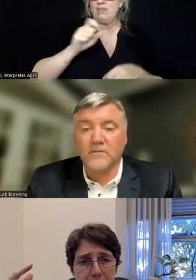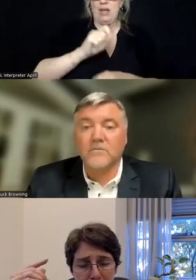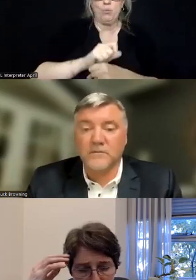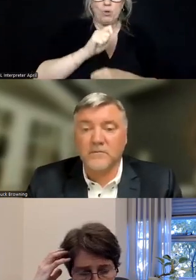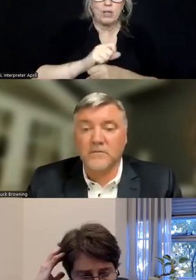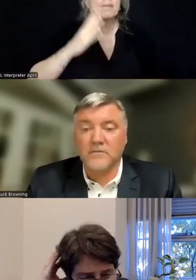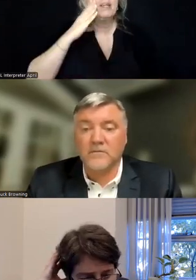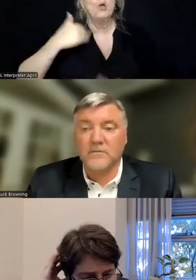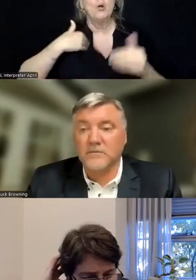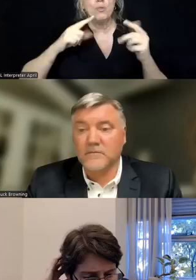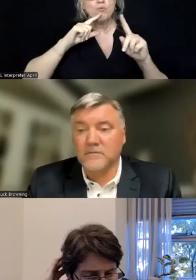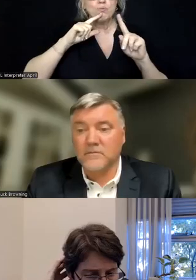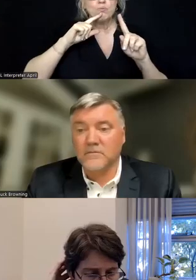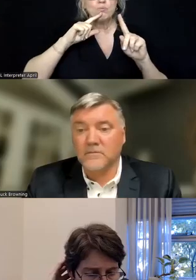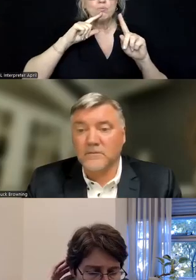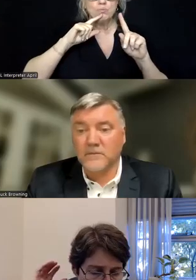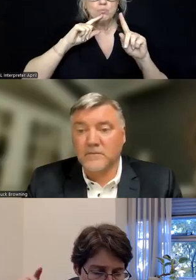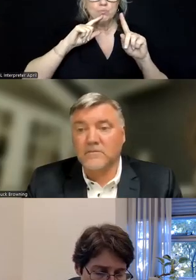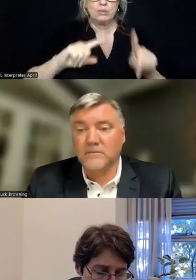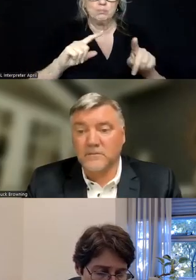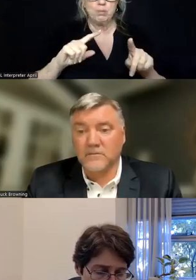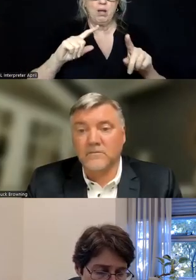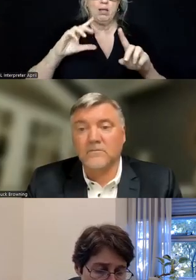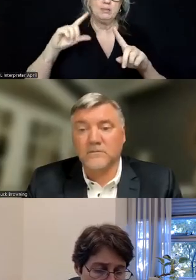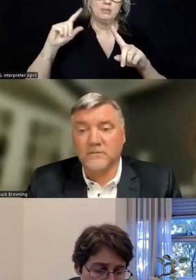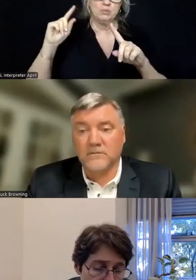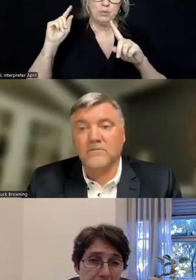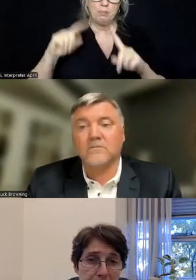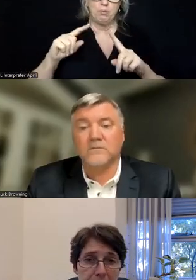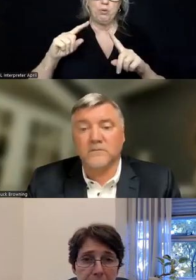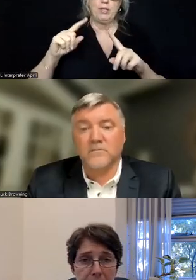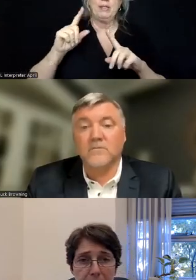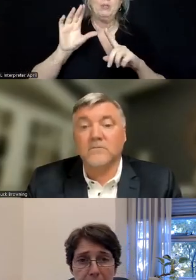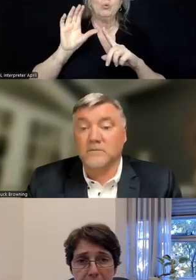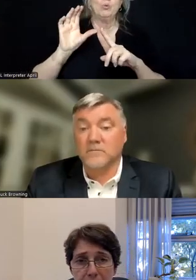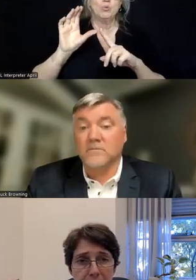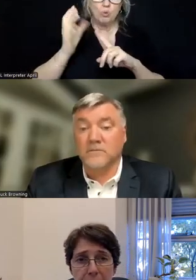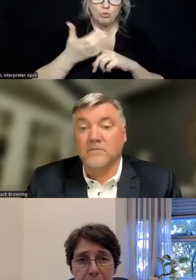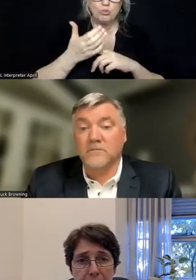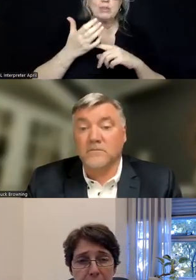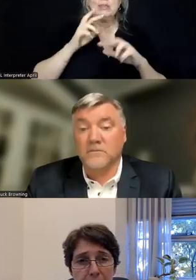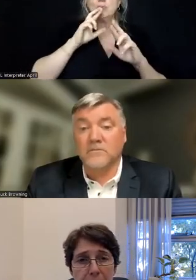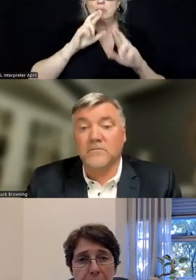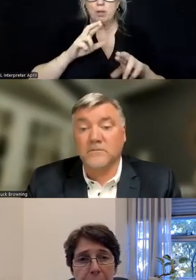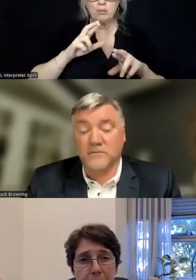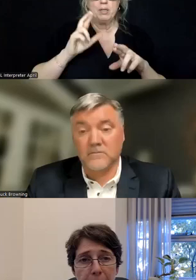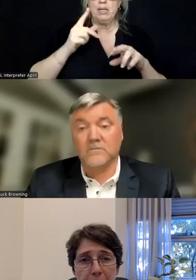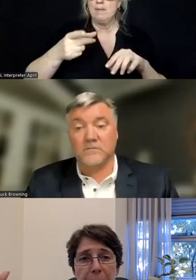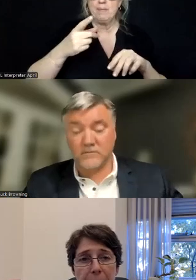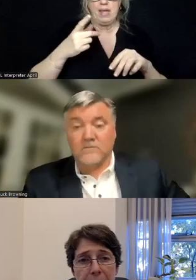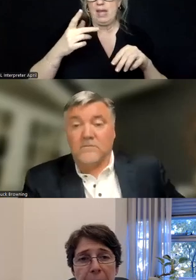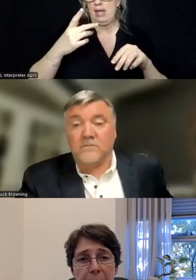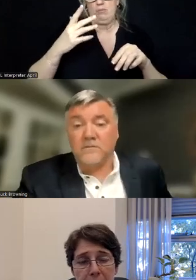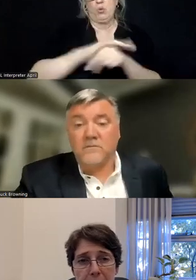just say in response to the point about culturally responsive services, which you completely agree with,